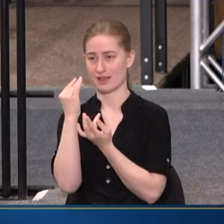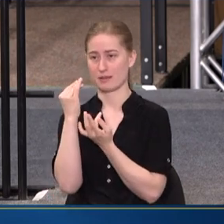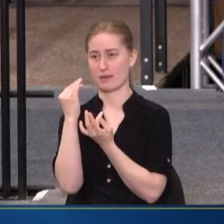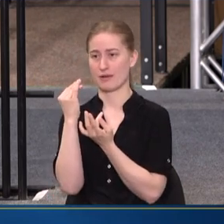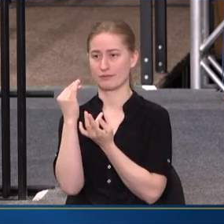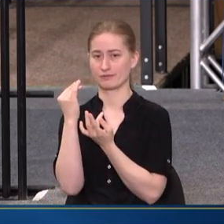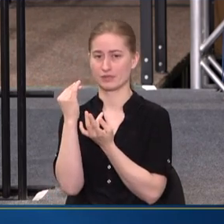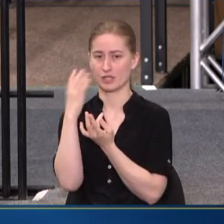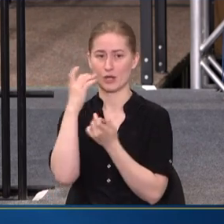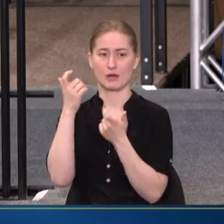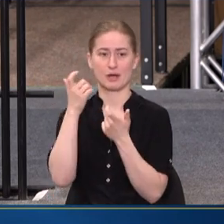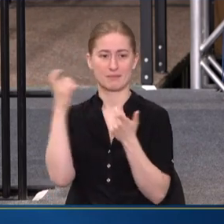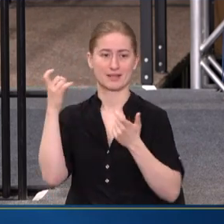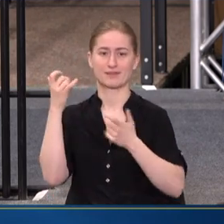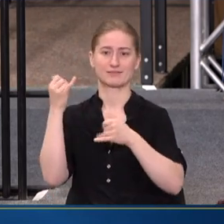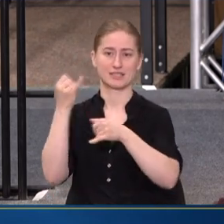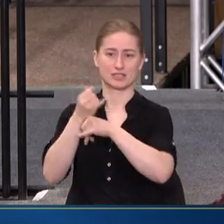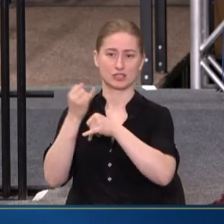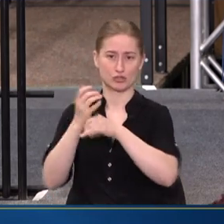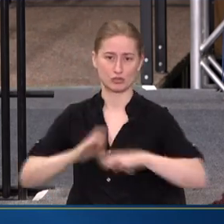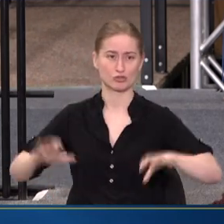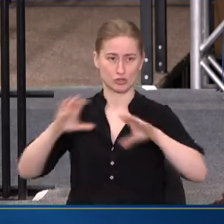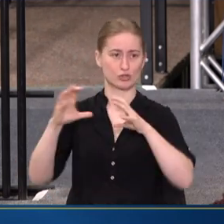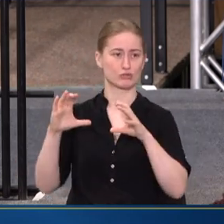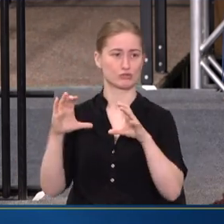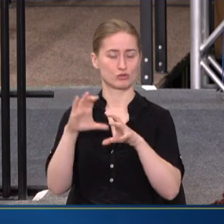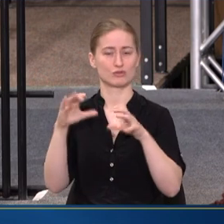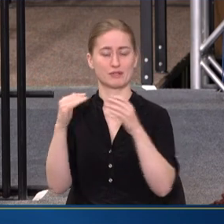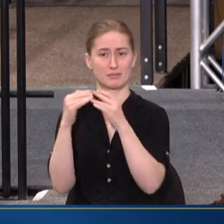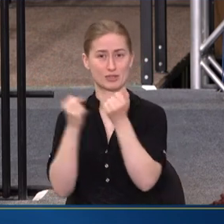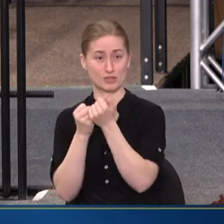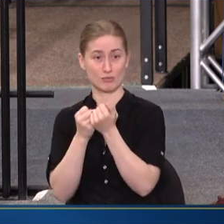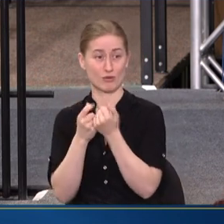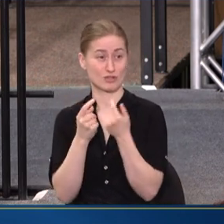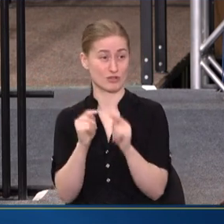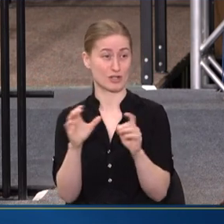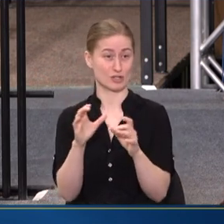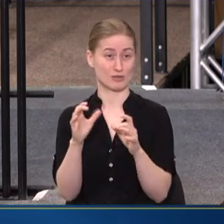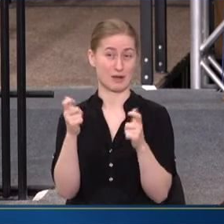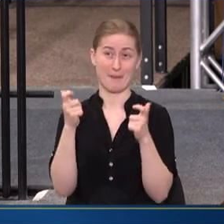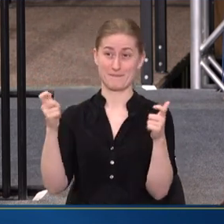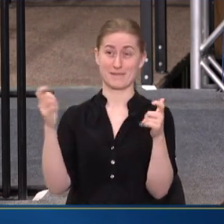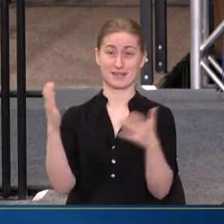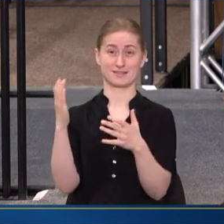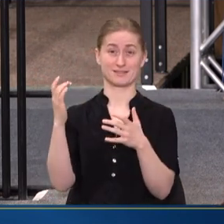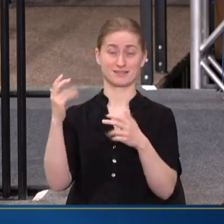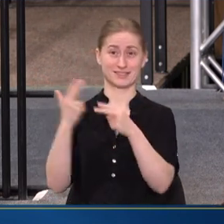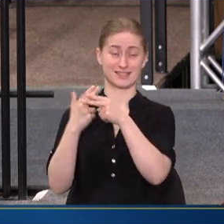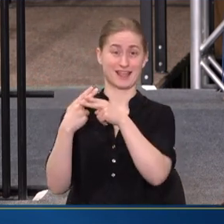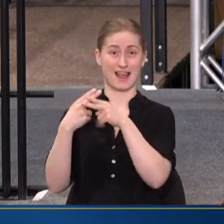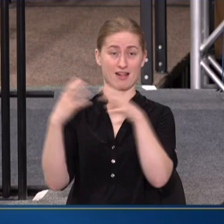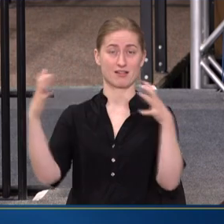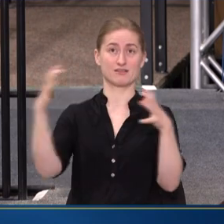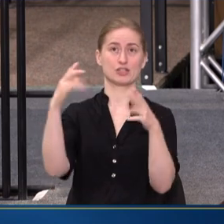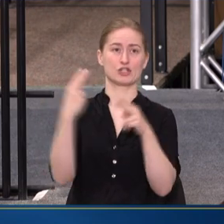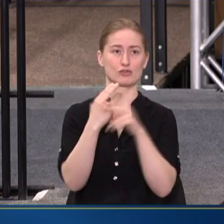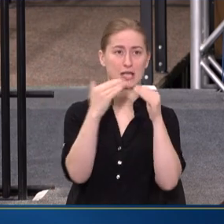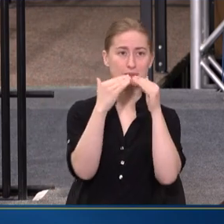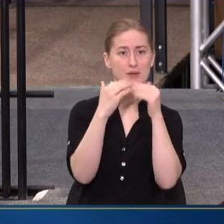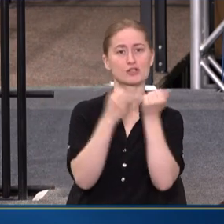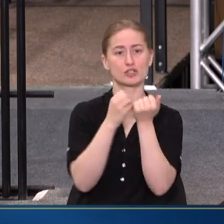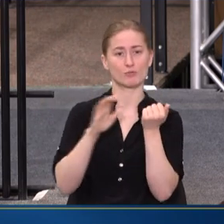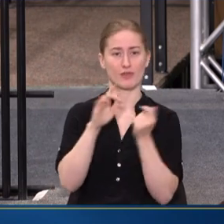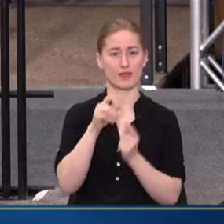SORT OF A BIG INSTITUTION DOING PEER SUPPORT AND ATTEMPTING TO DO IT AT SCALE AND USING PEERS TO SUPPORT THEIR VERY UNIQUE